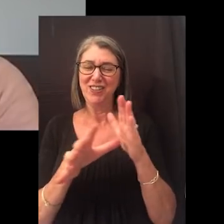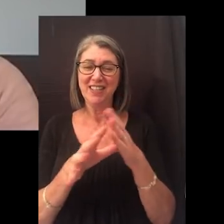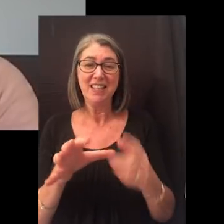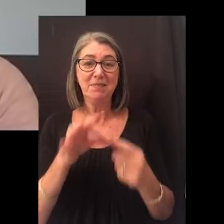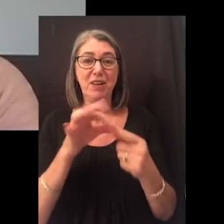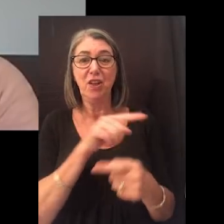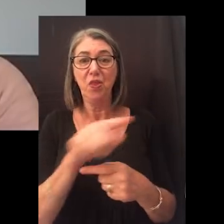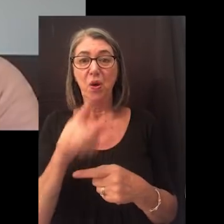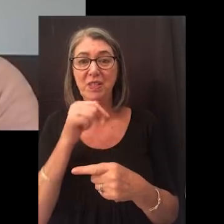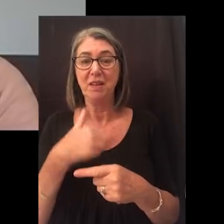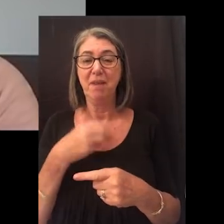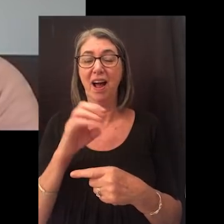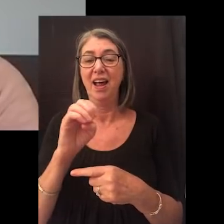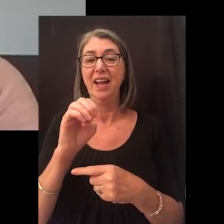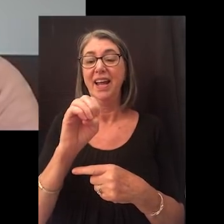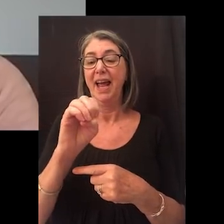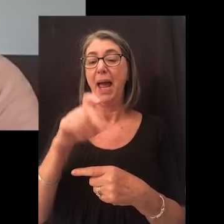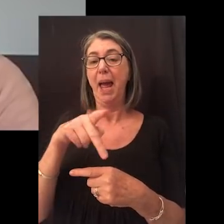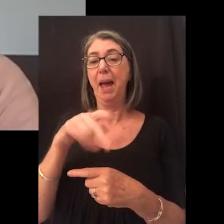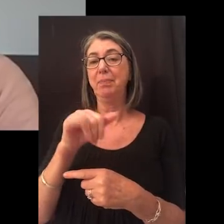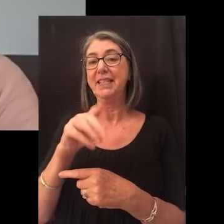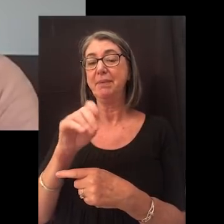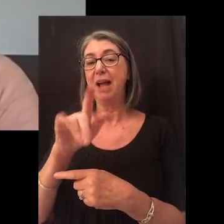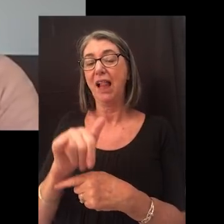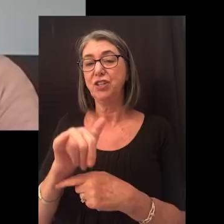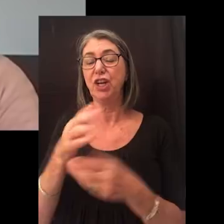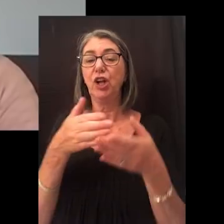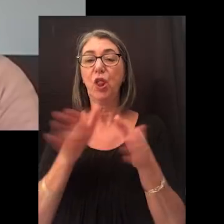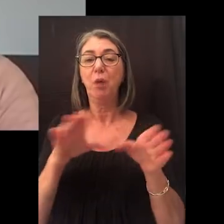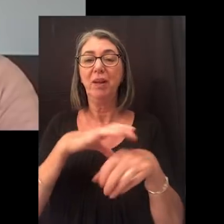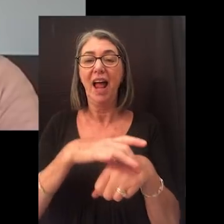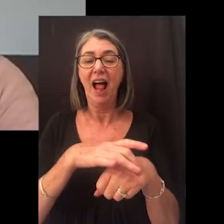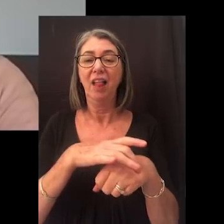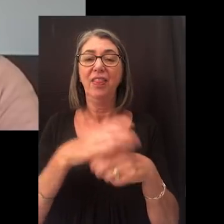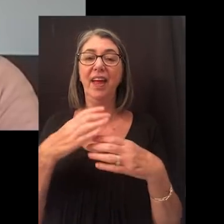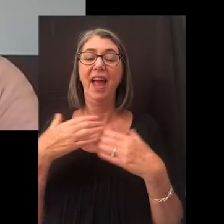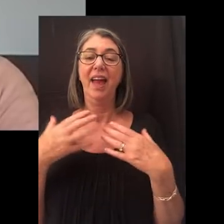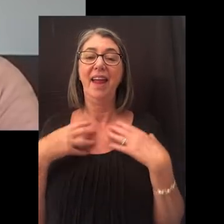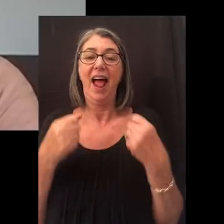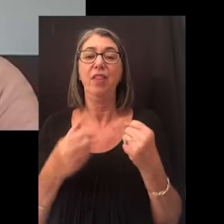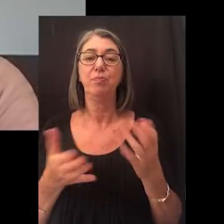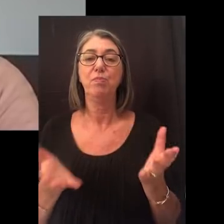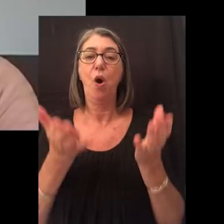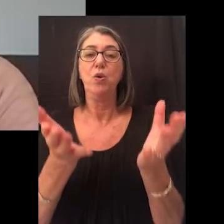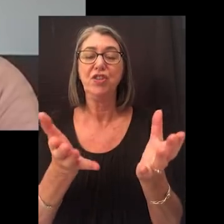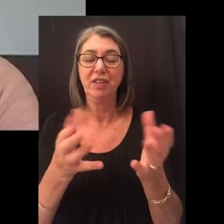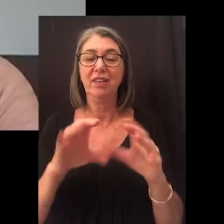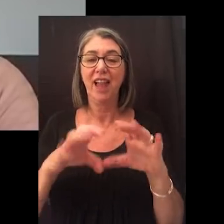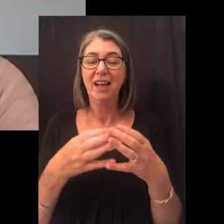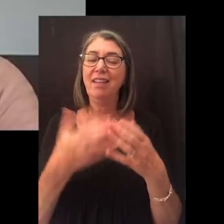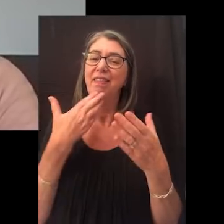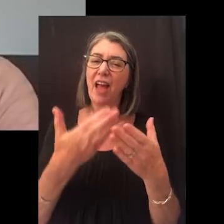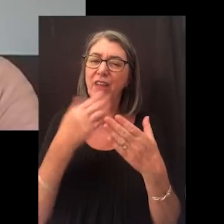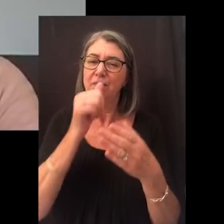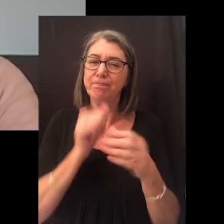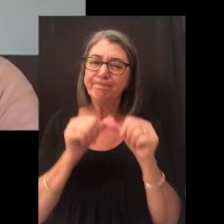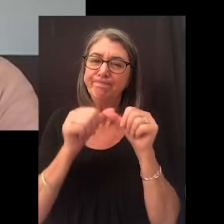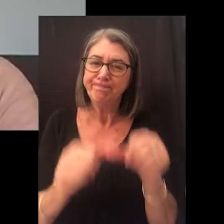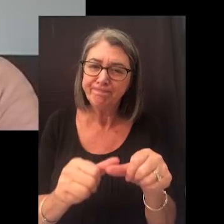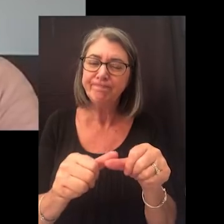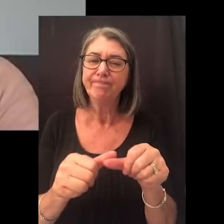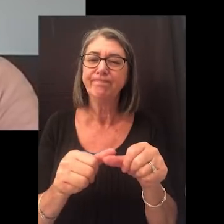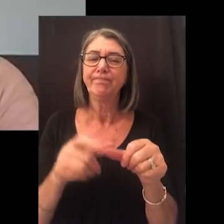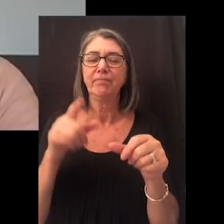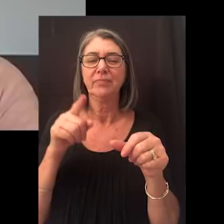Congratulations, seniors, especially those of you in my epidemiology, global health, and health promotion classes. Thank you for your